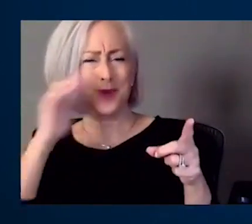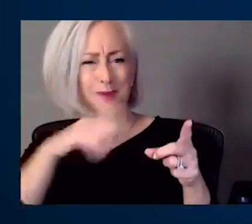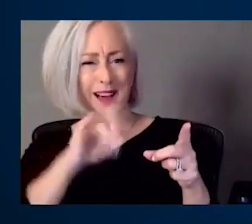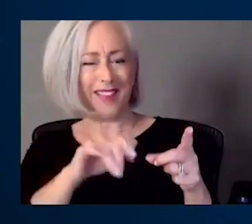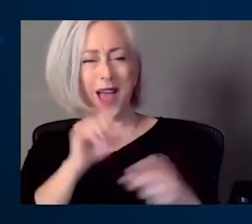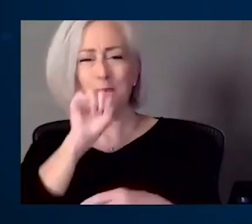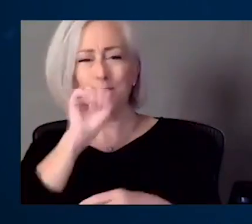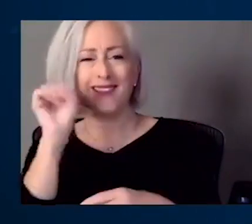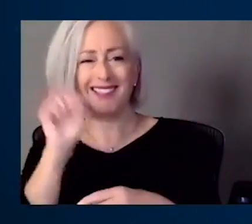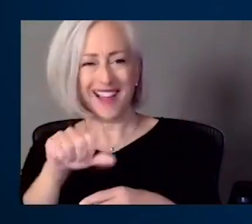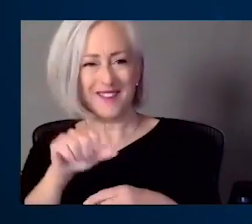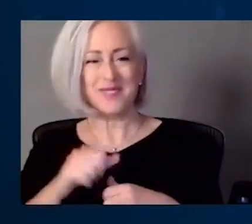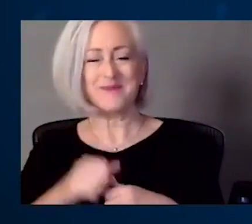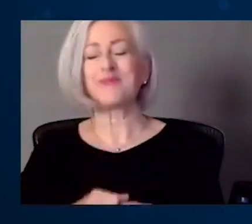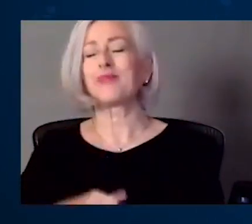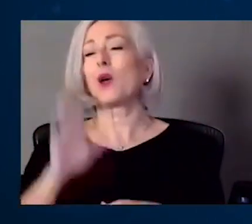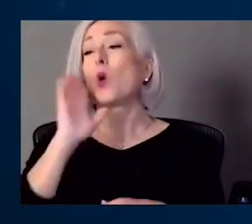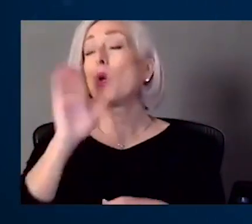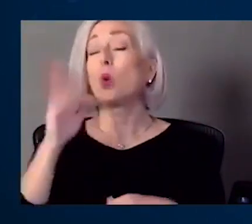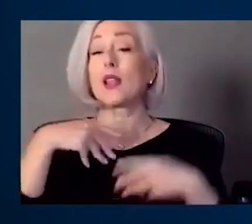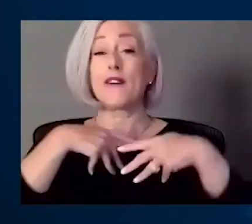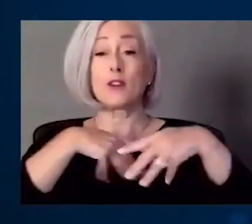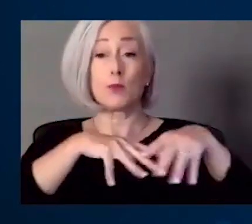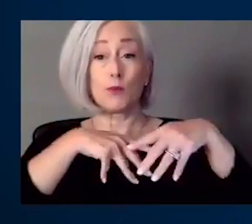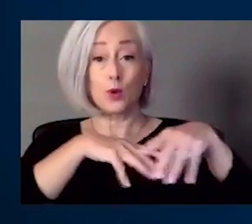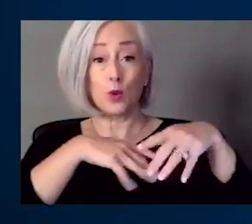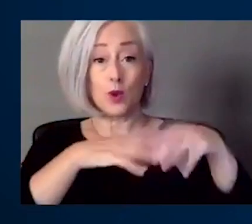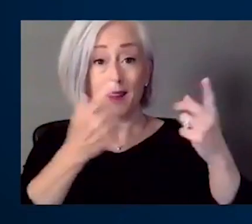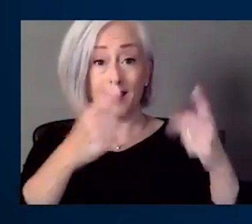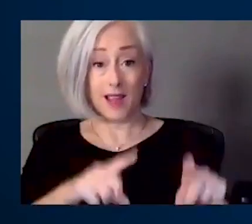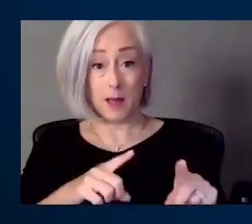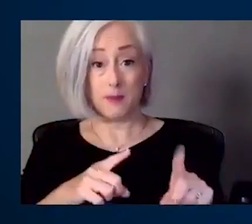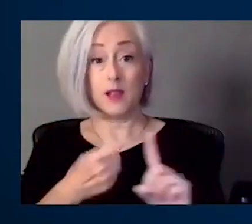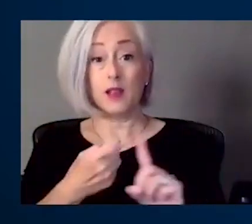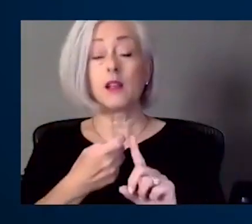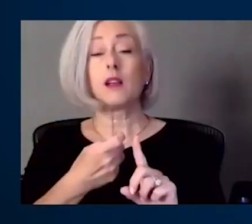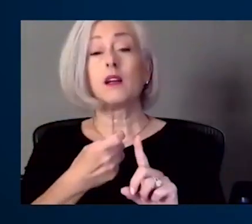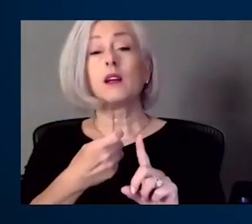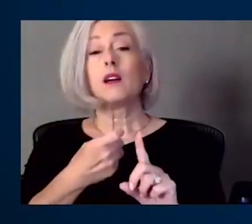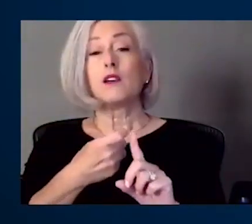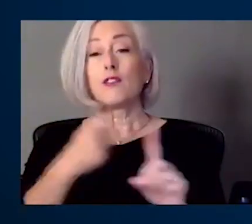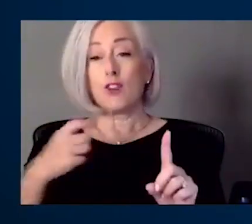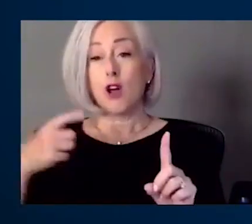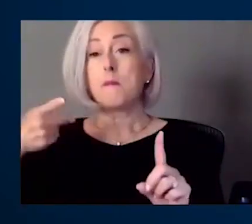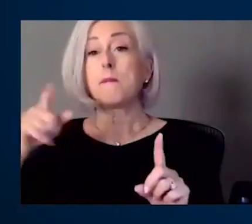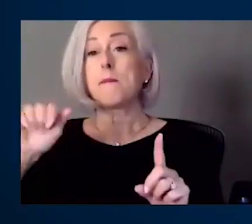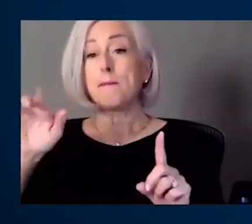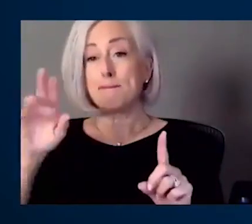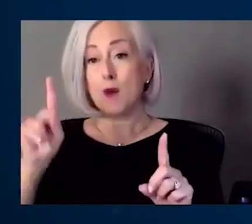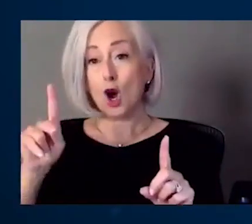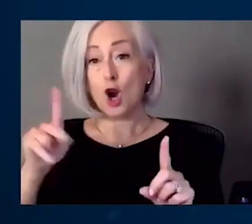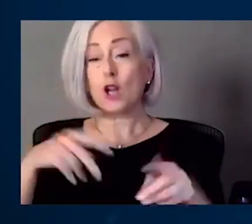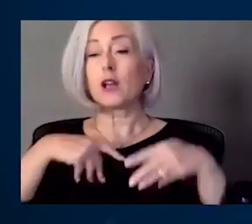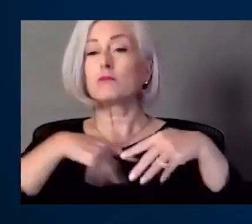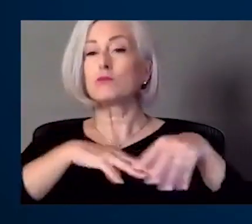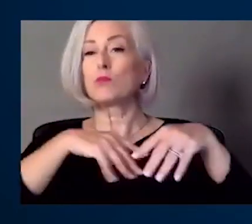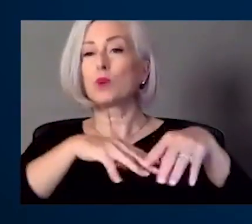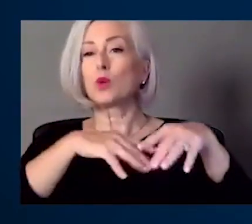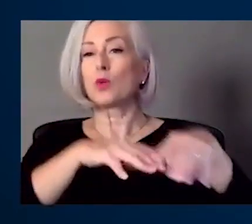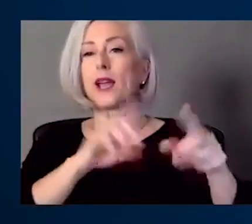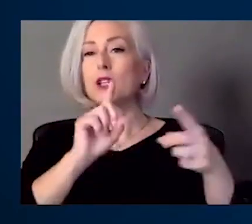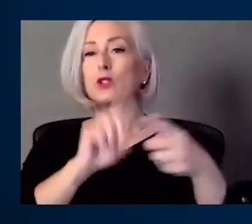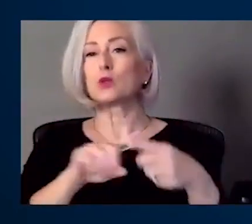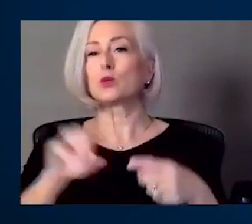there will be a parade that will take place from, from one of the parks and and then go all the way down to the Mount